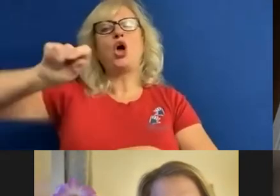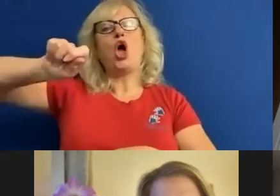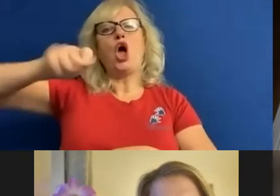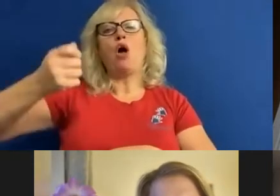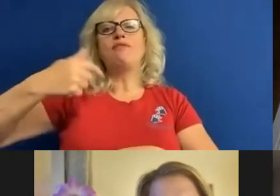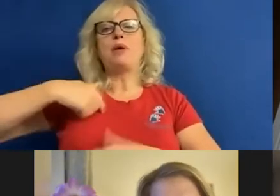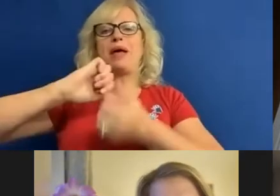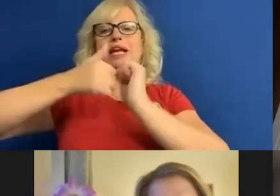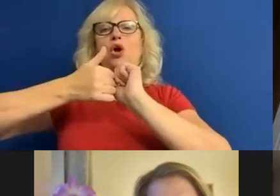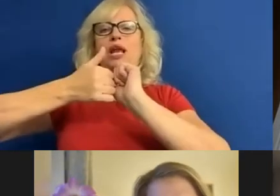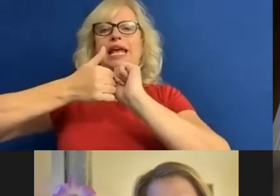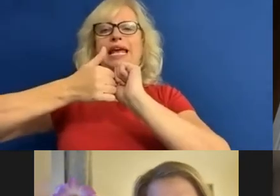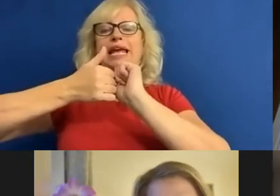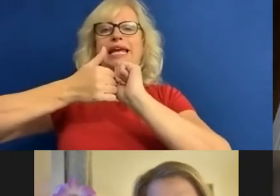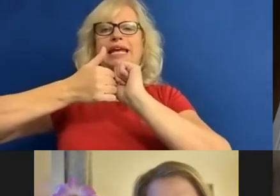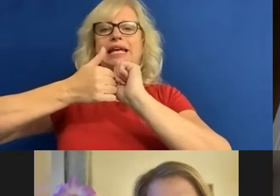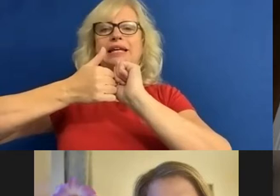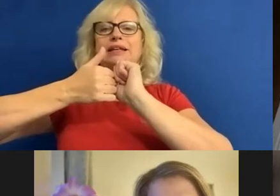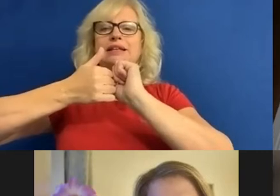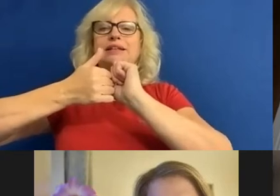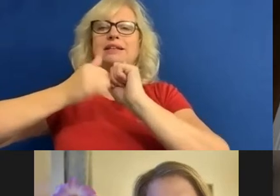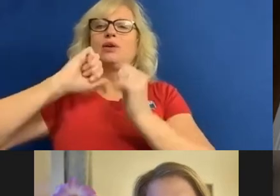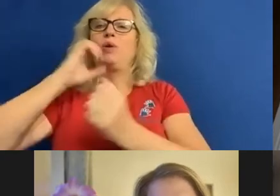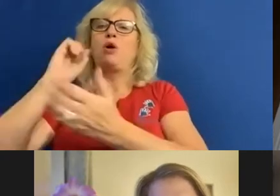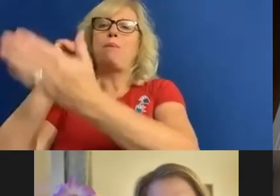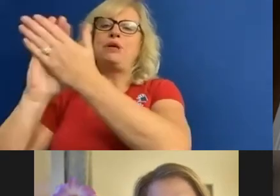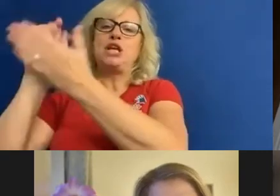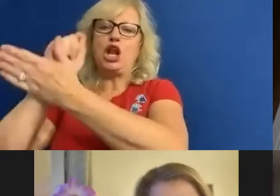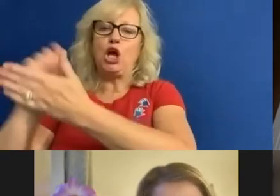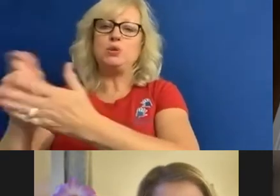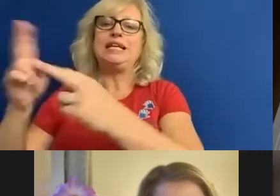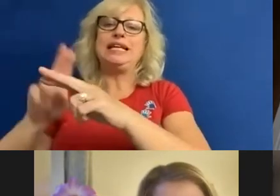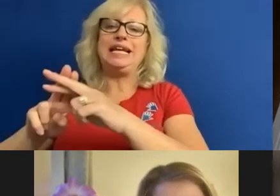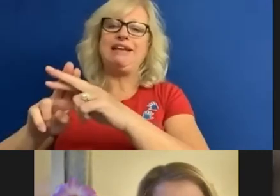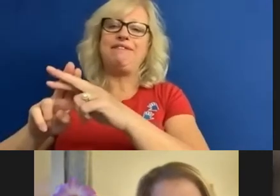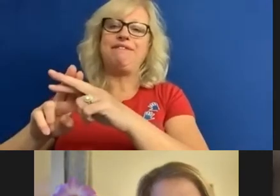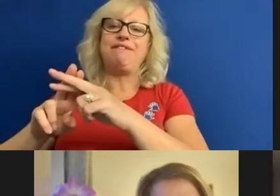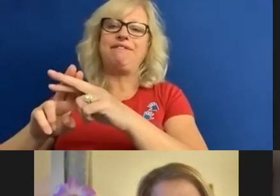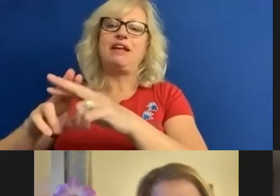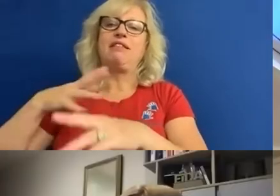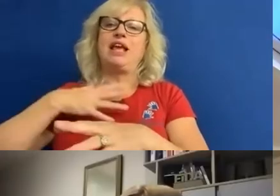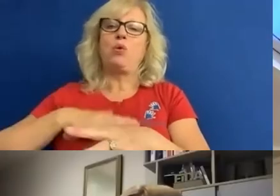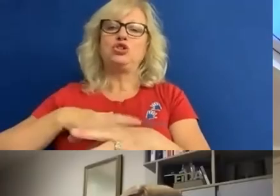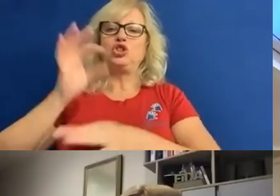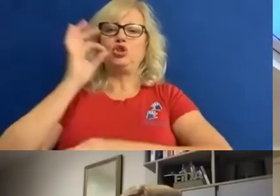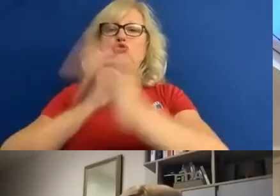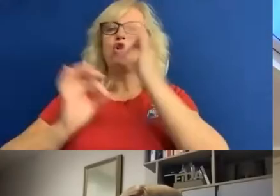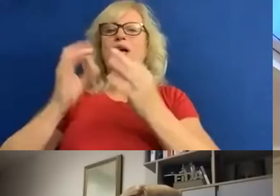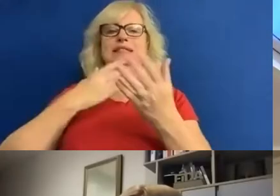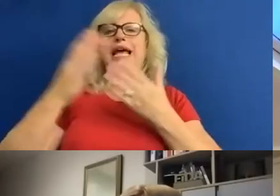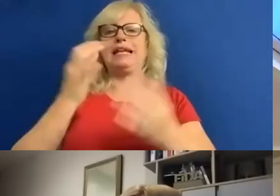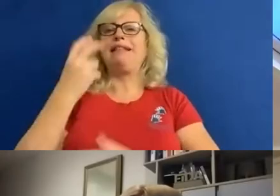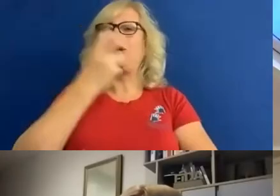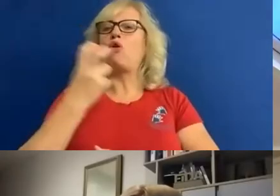note for those for access reasons who need to ask a question orally about how they can request to do so. And she'll put that in the chat